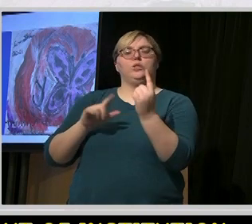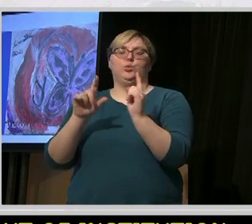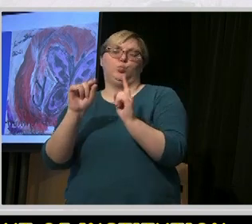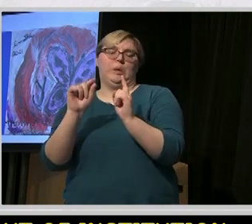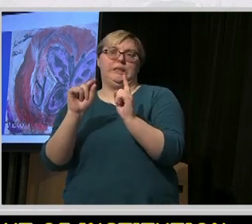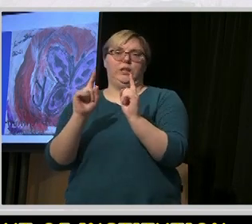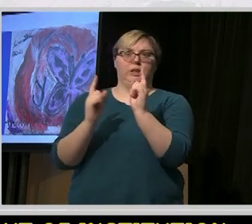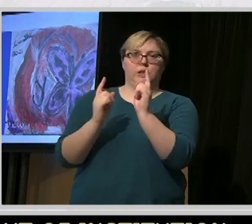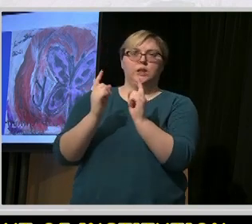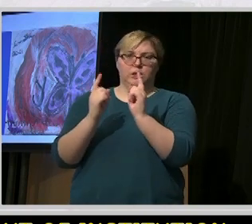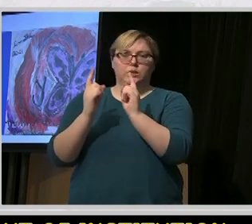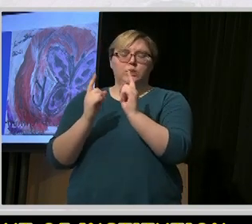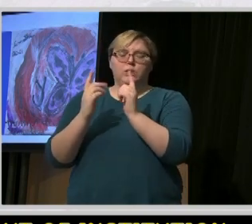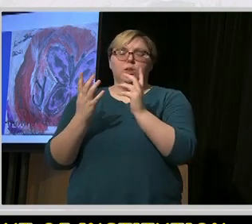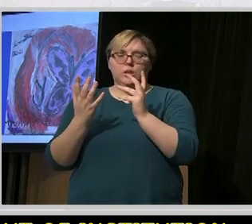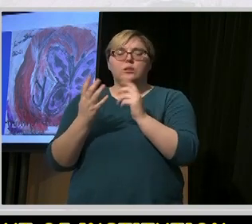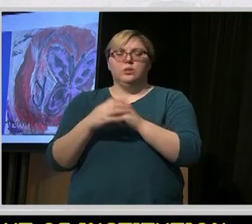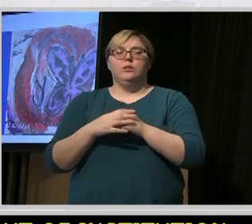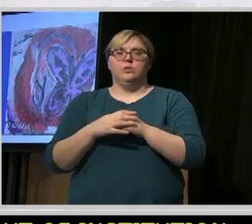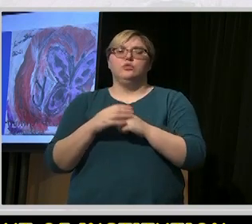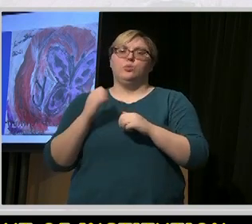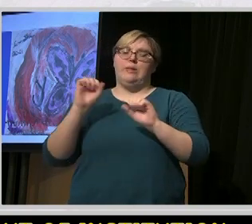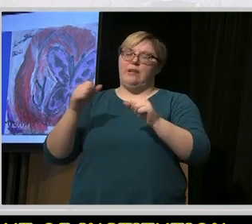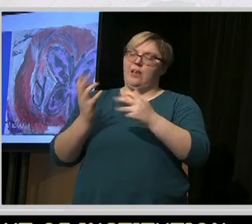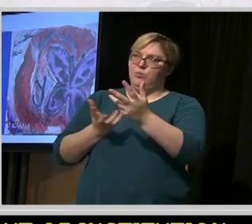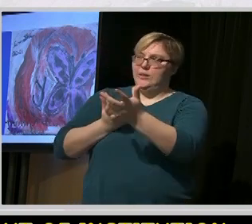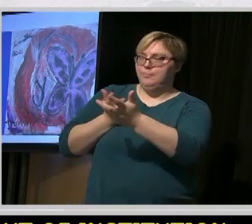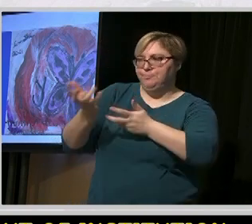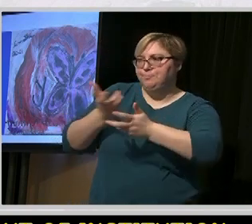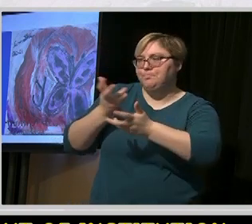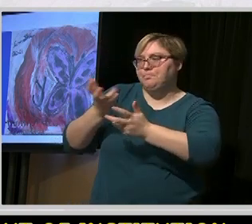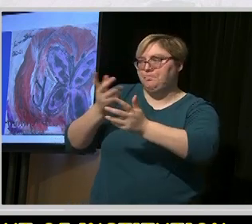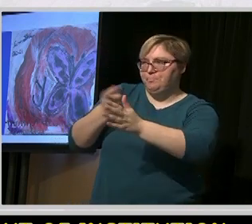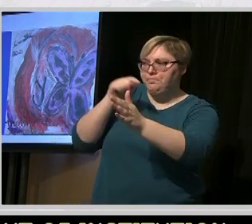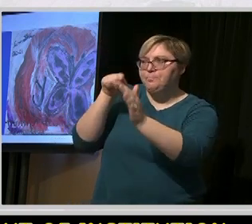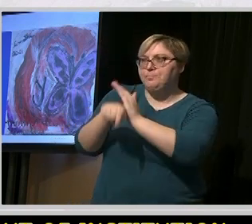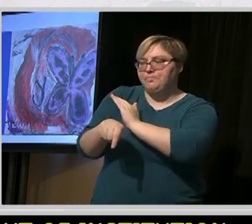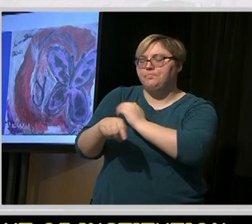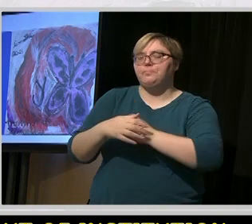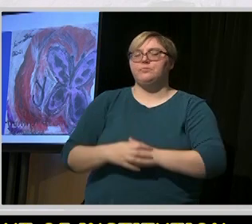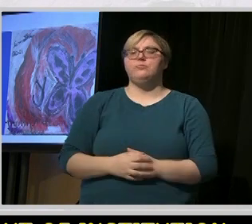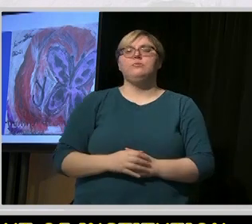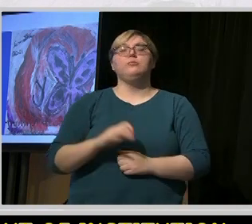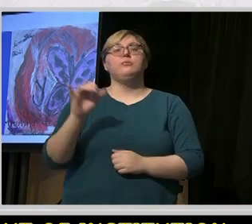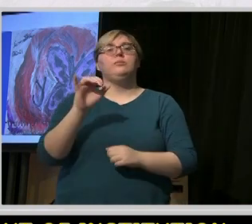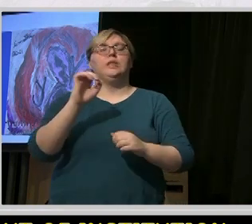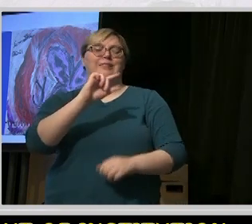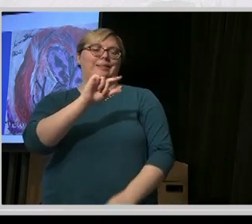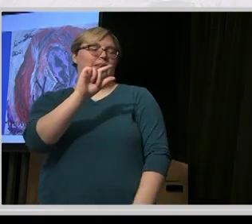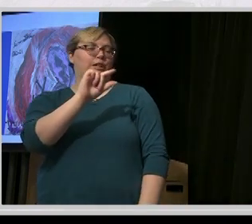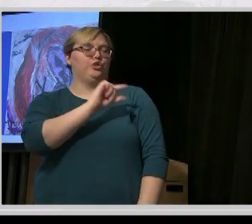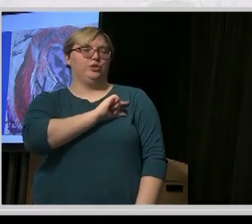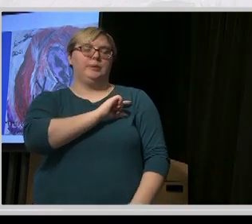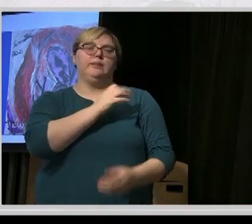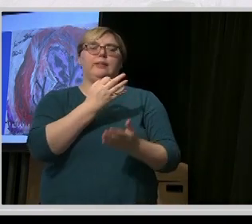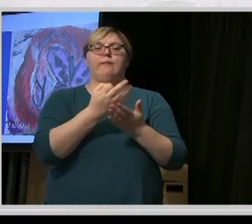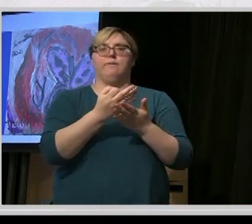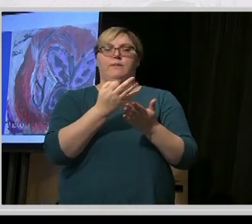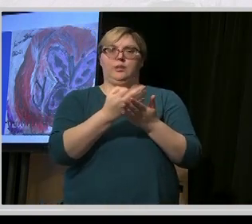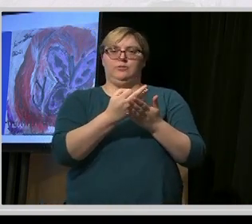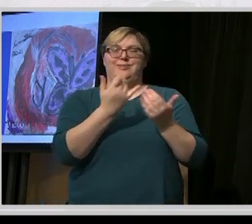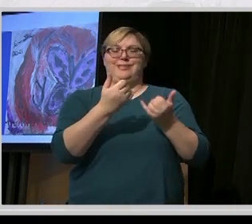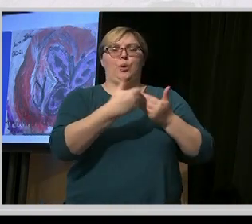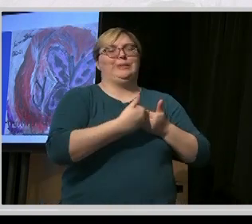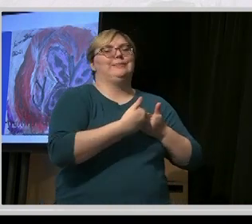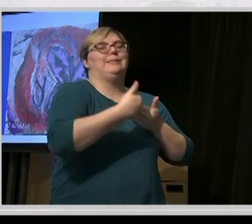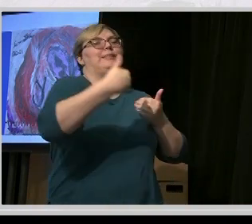We've then taken the eligibility assessment and funding into a separate role. So it's separate from the people that will help